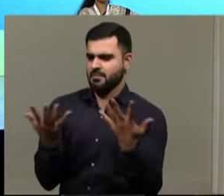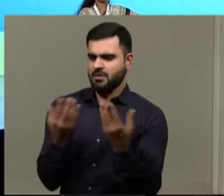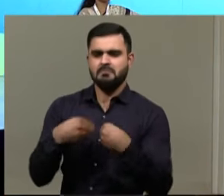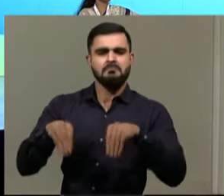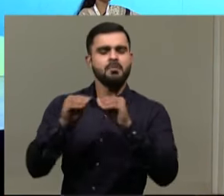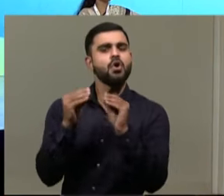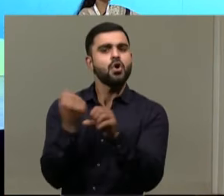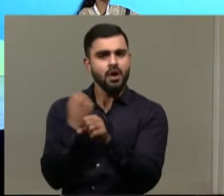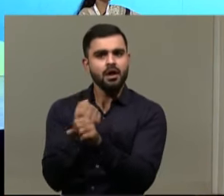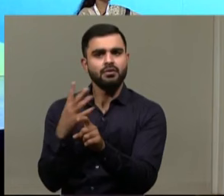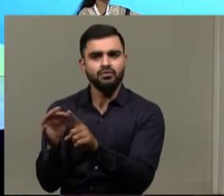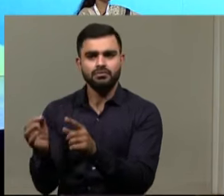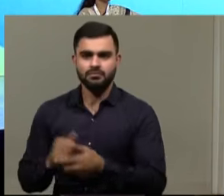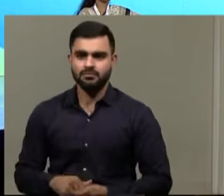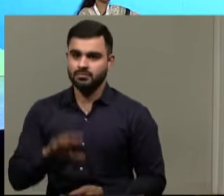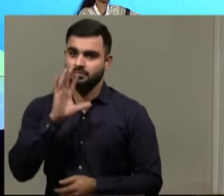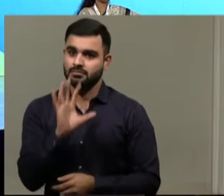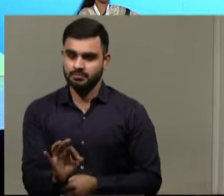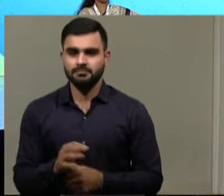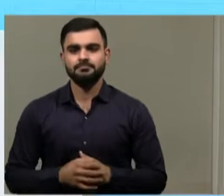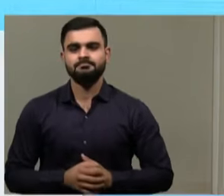needs to be done. Actually,